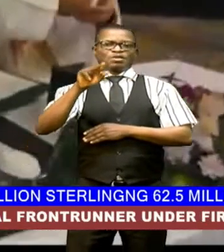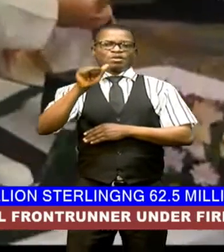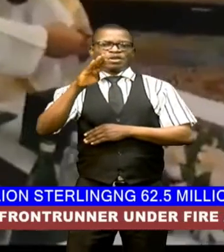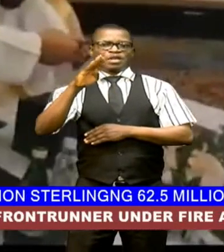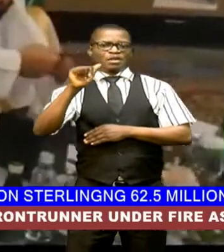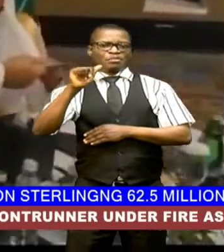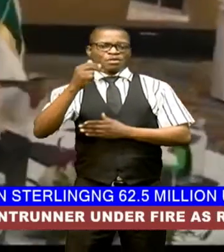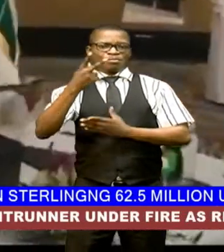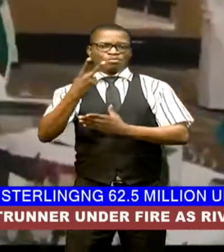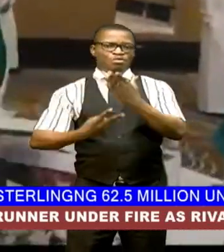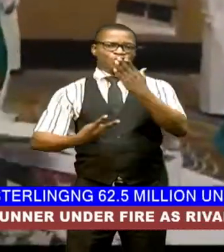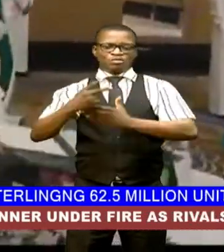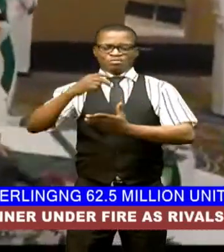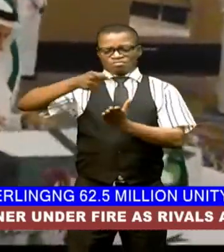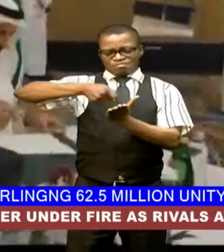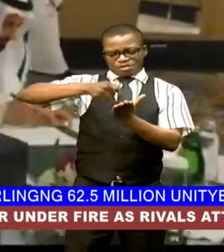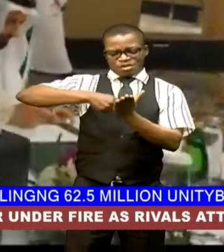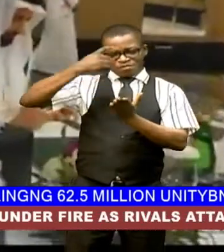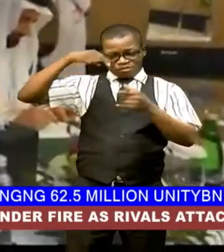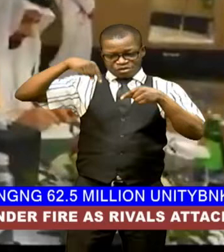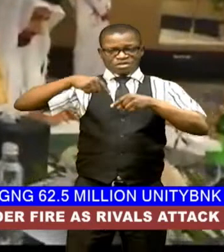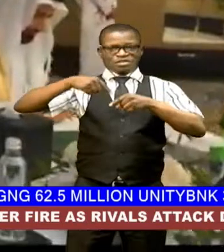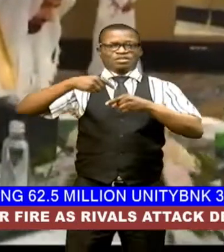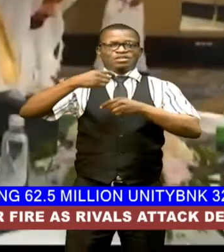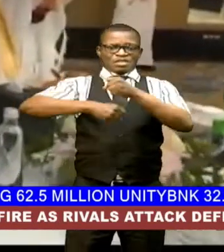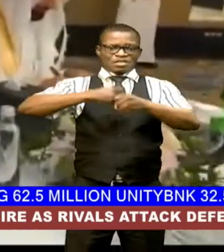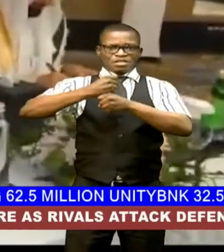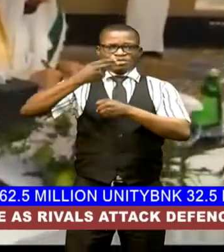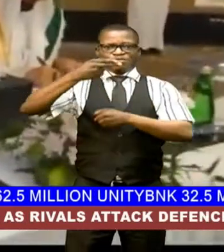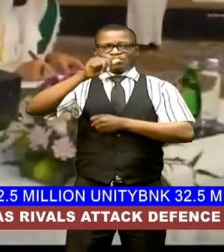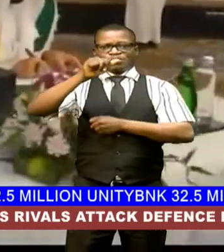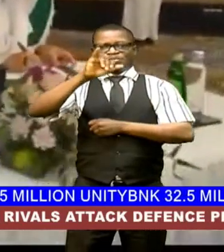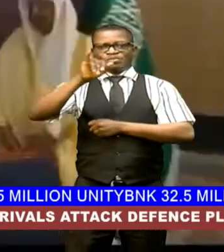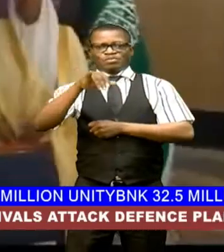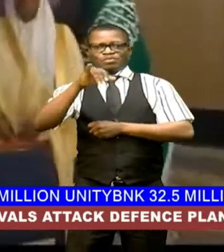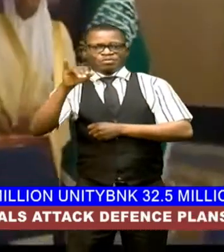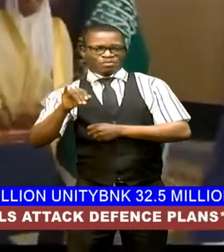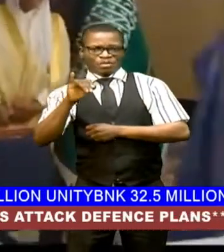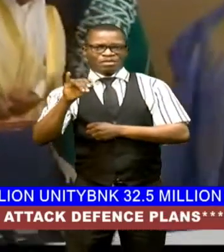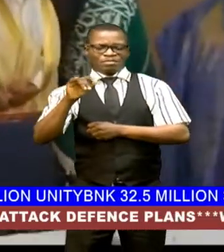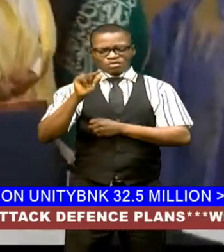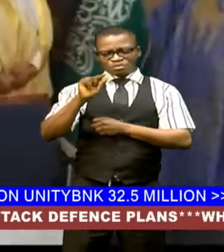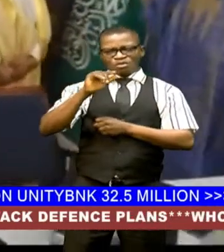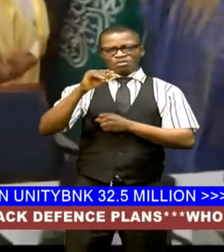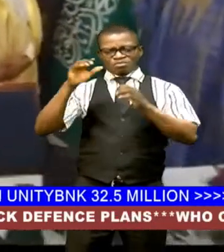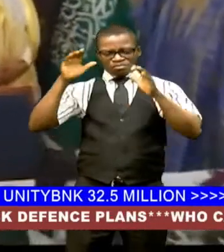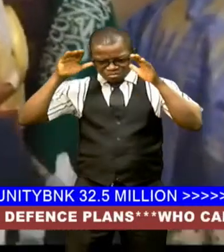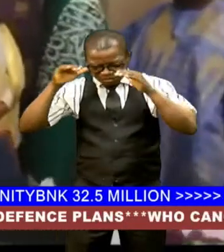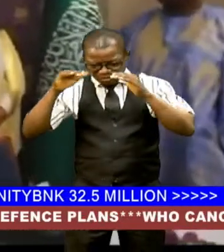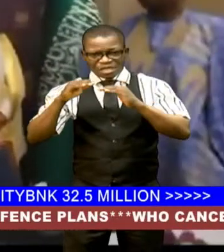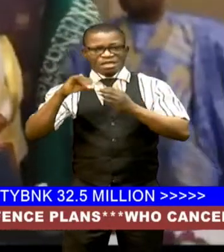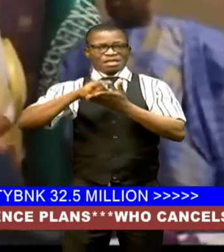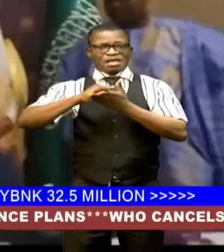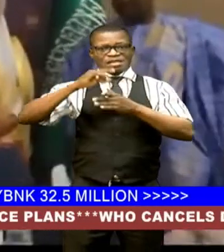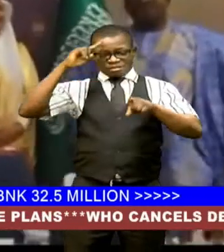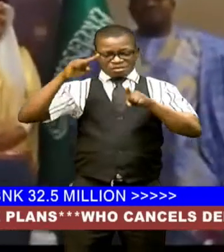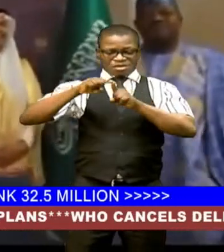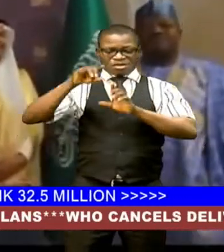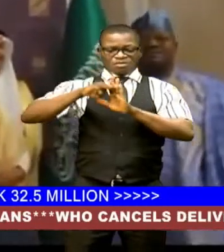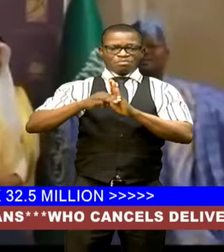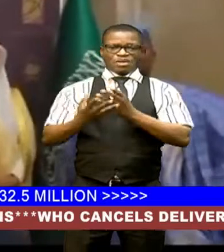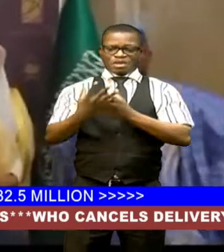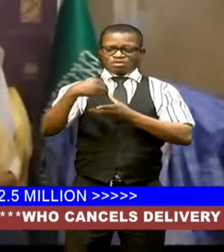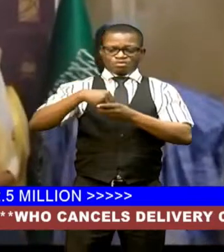agreements for this year's hajj and umrah also known as la sahaj culminating from this bilateral meeting includes new guidelines